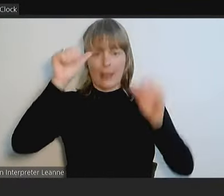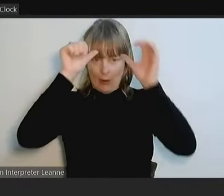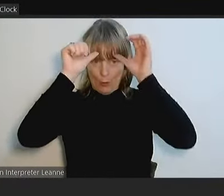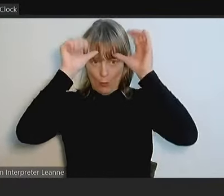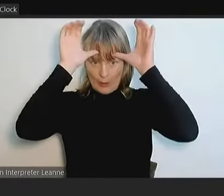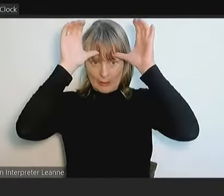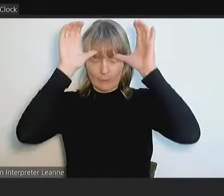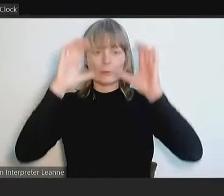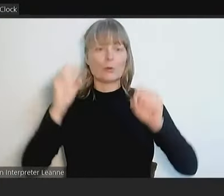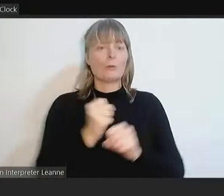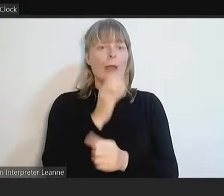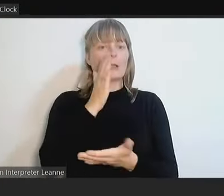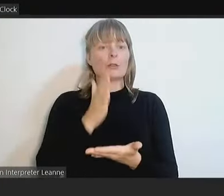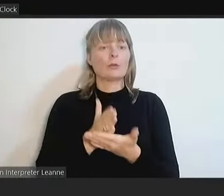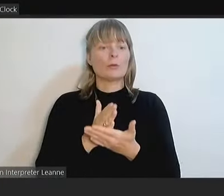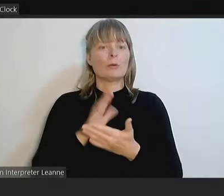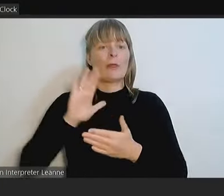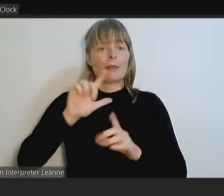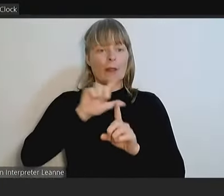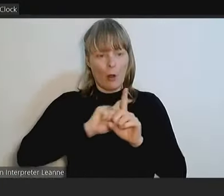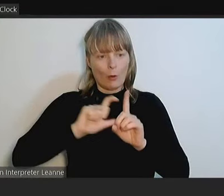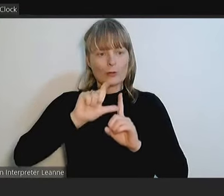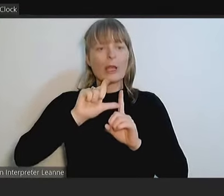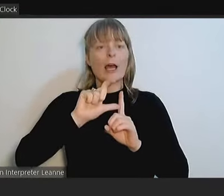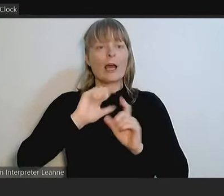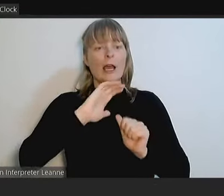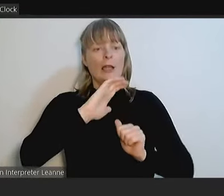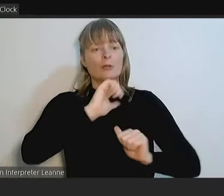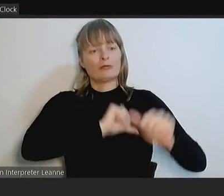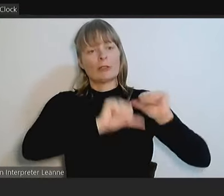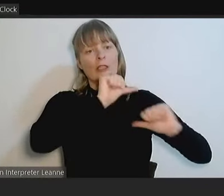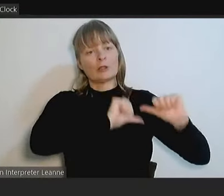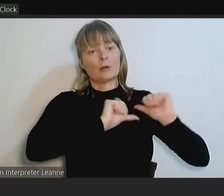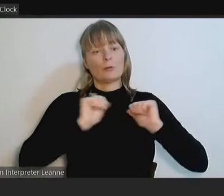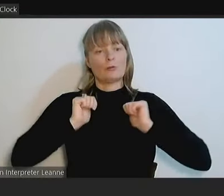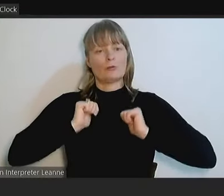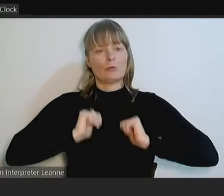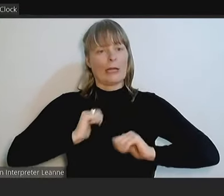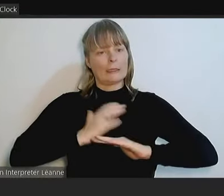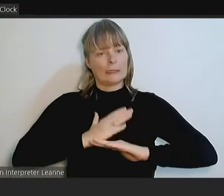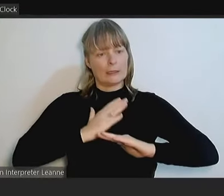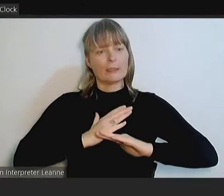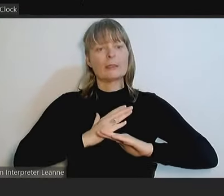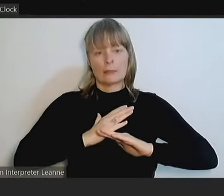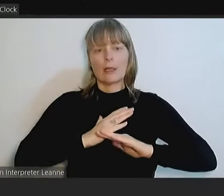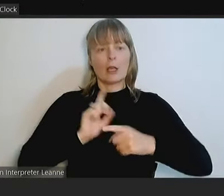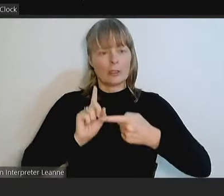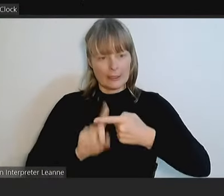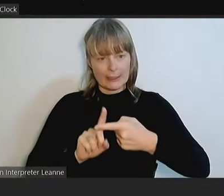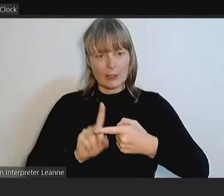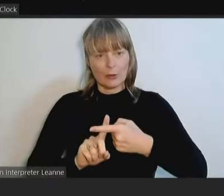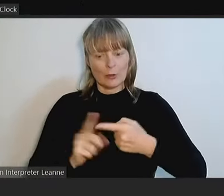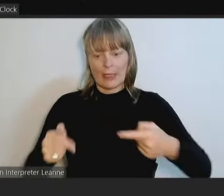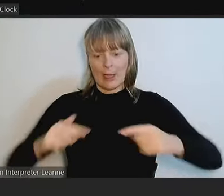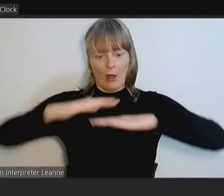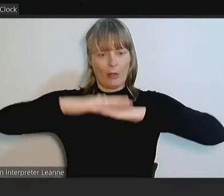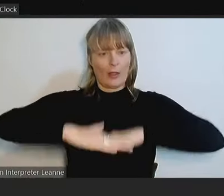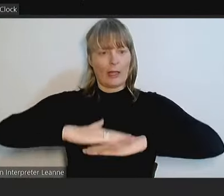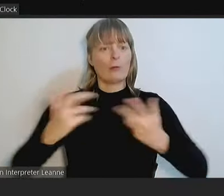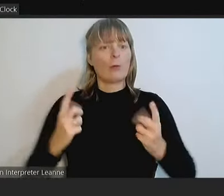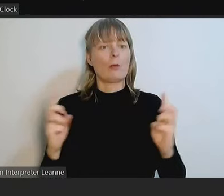continuation of culture and traditional practices on whose land we meet and share and work.